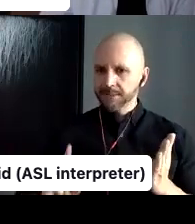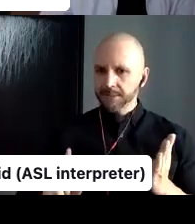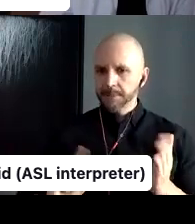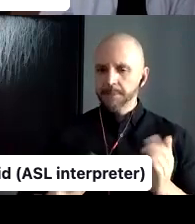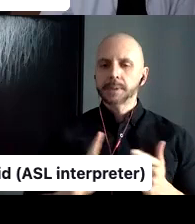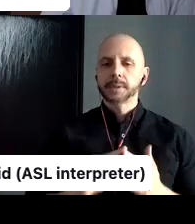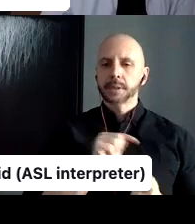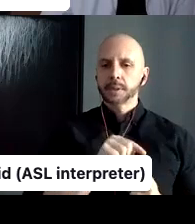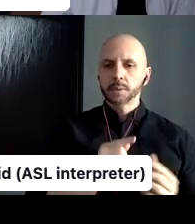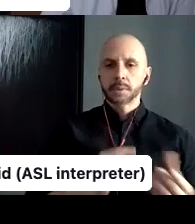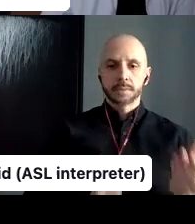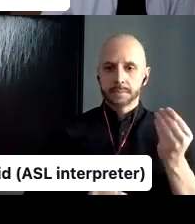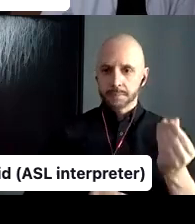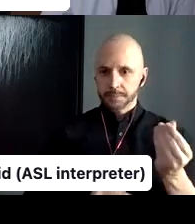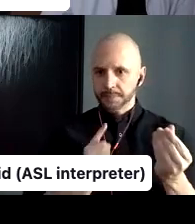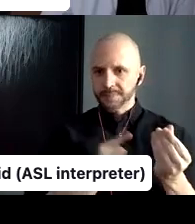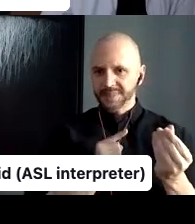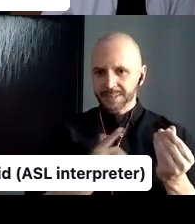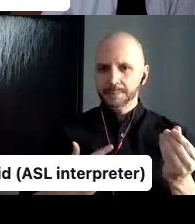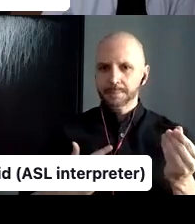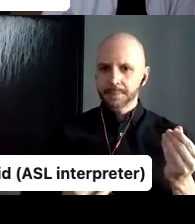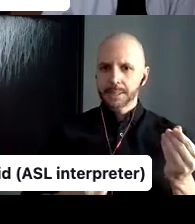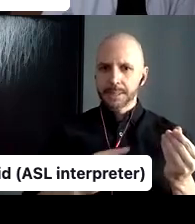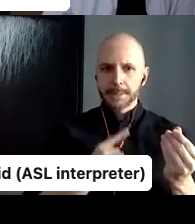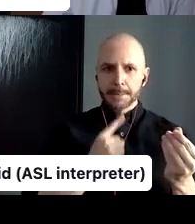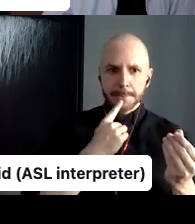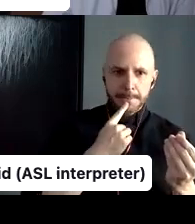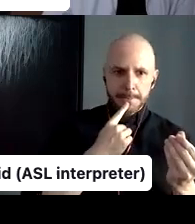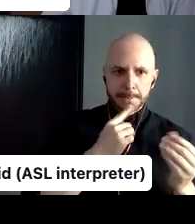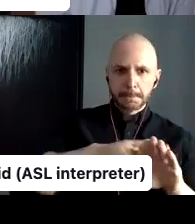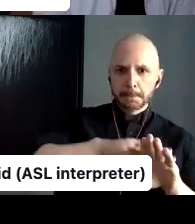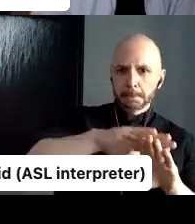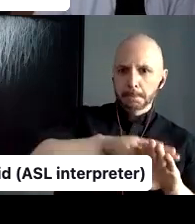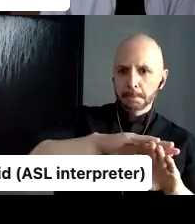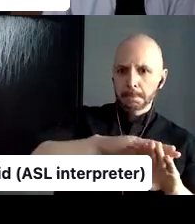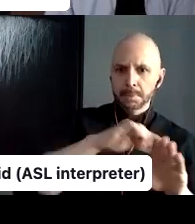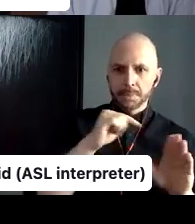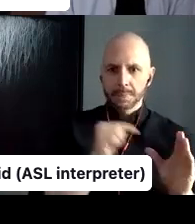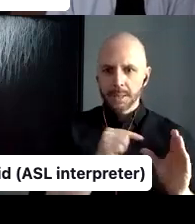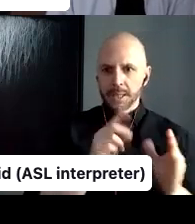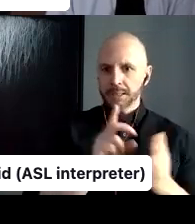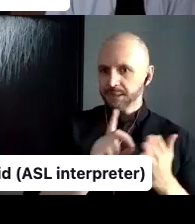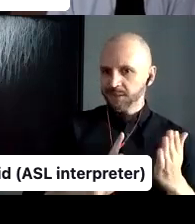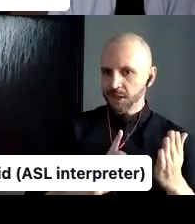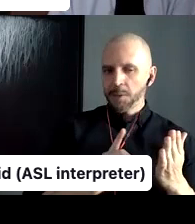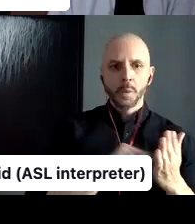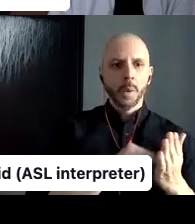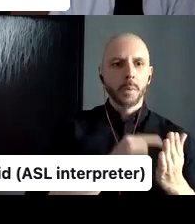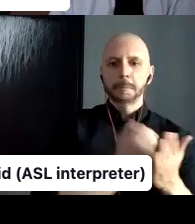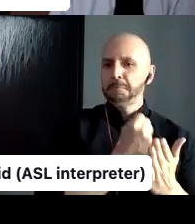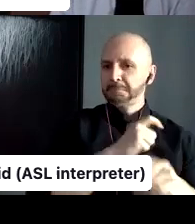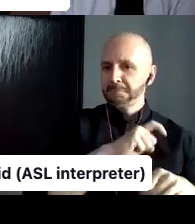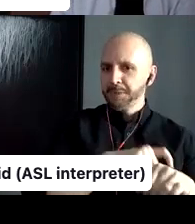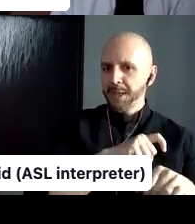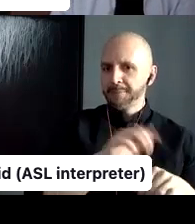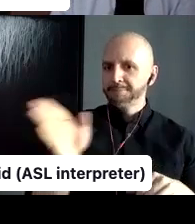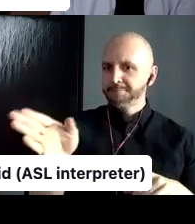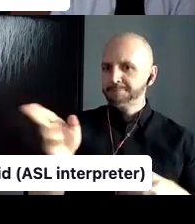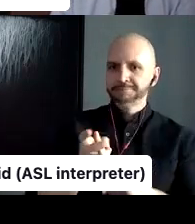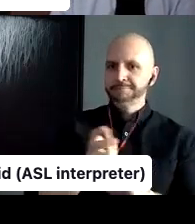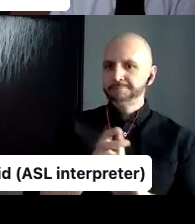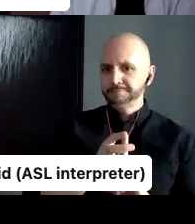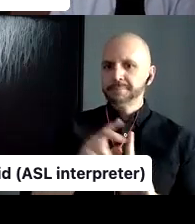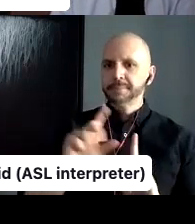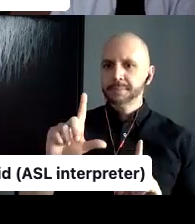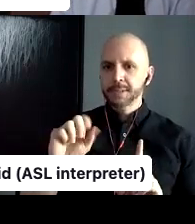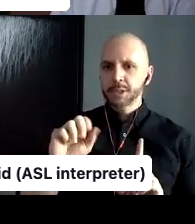um, into maybe the design a little bit more. And maybe that's a good time to also invite Lotte Schroeder, who is actually one